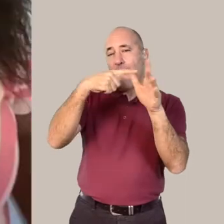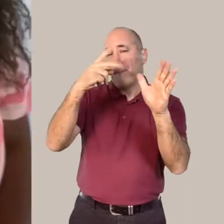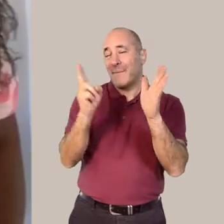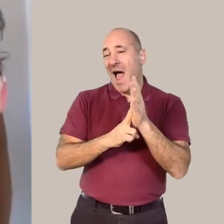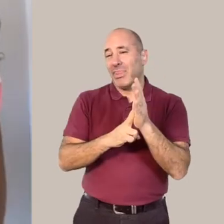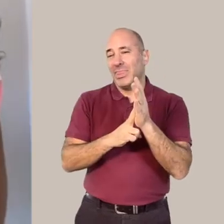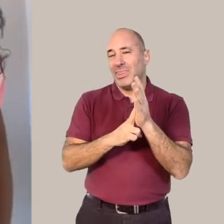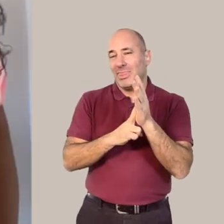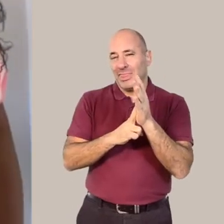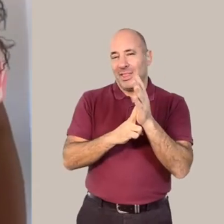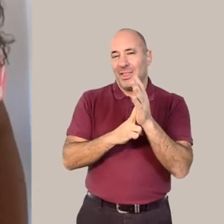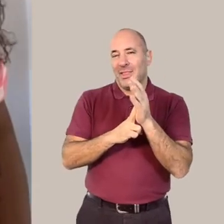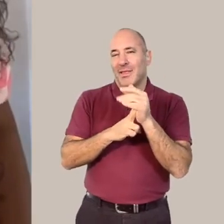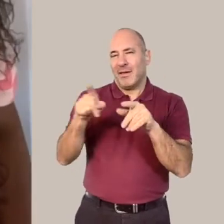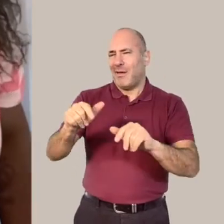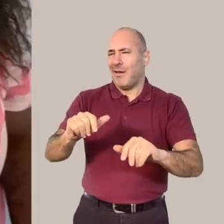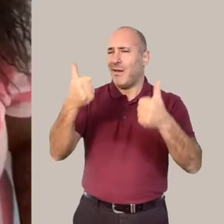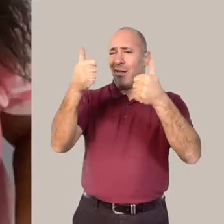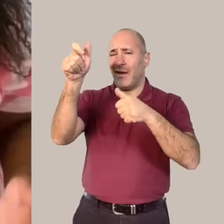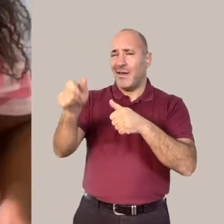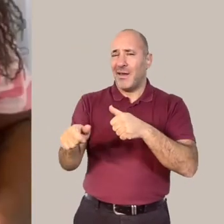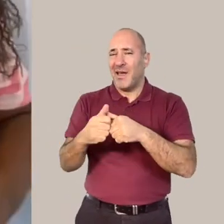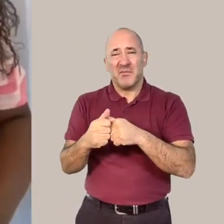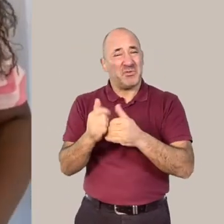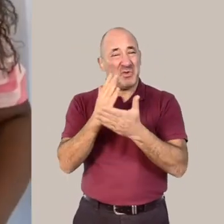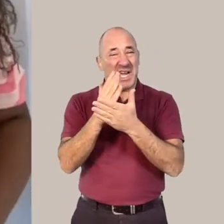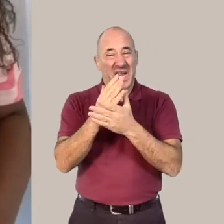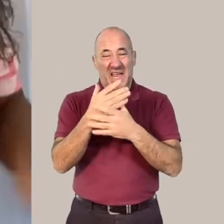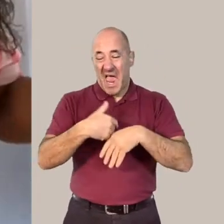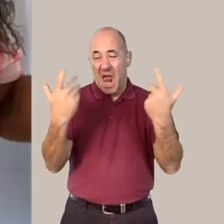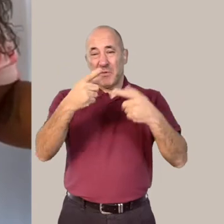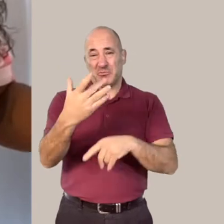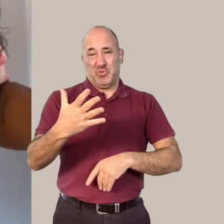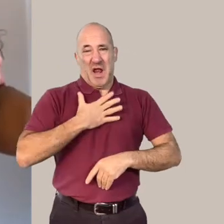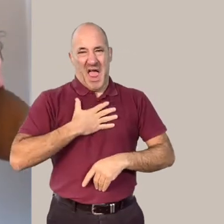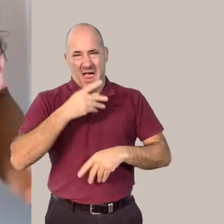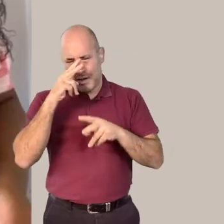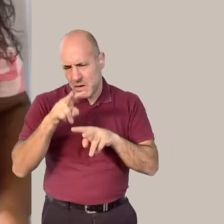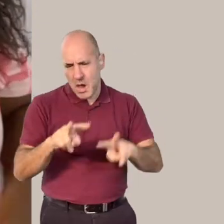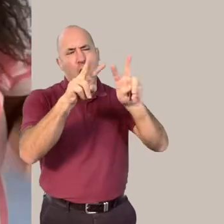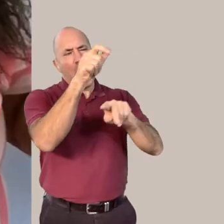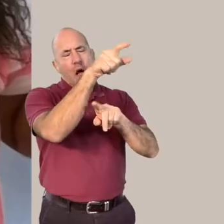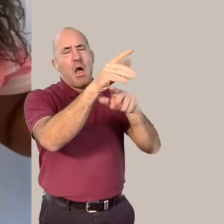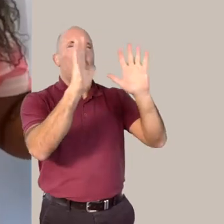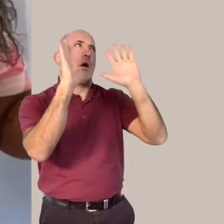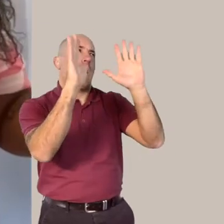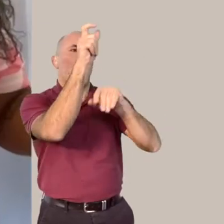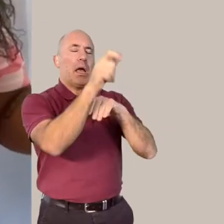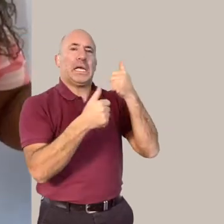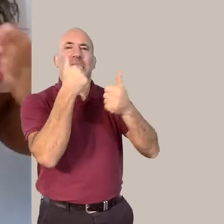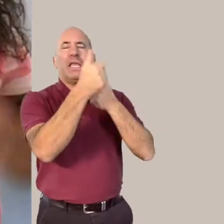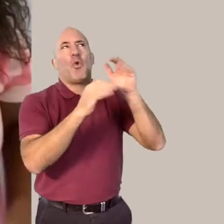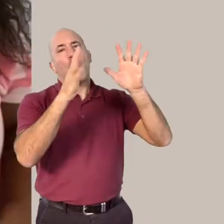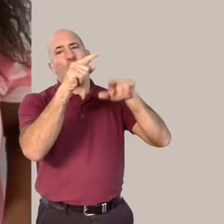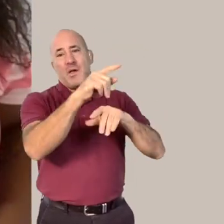Peter Pan is a very good hero, but a hero can be anyone that you like, anyone that you look up to.